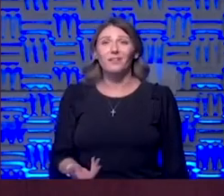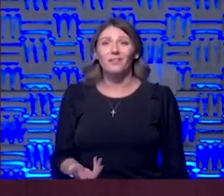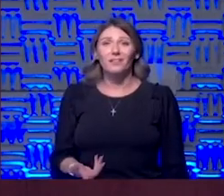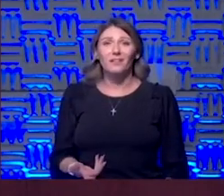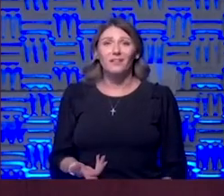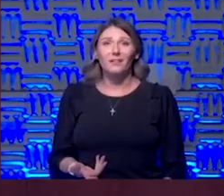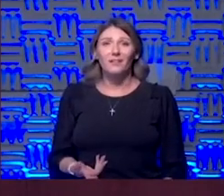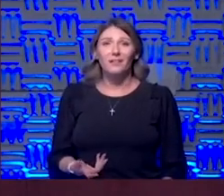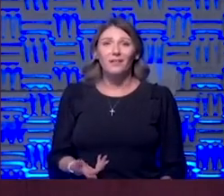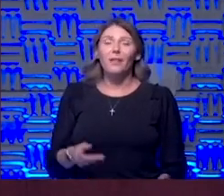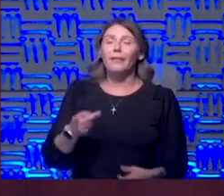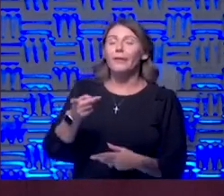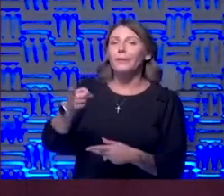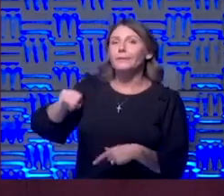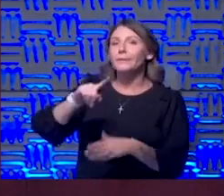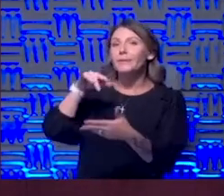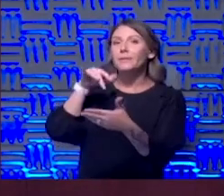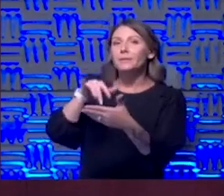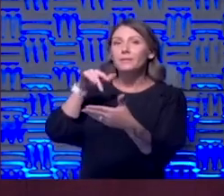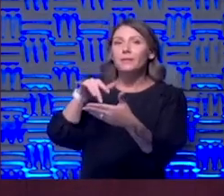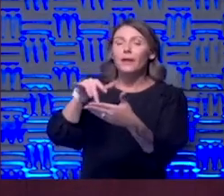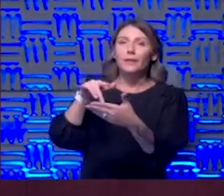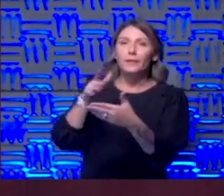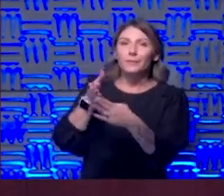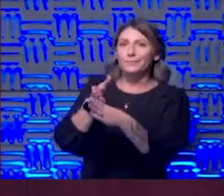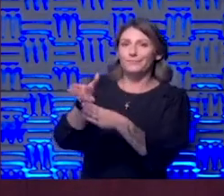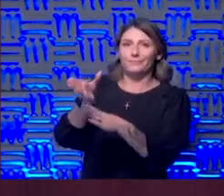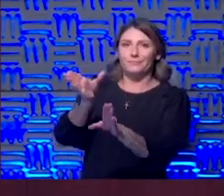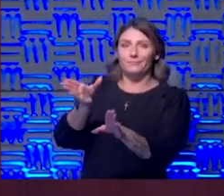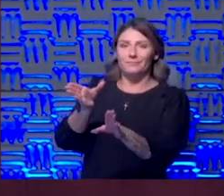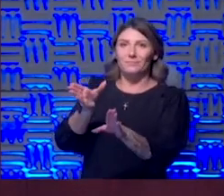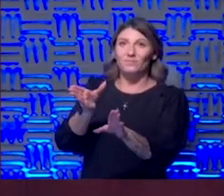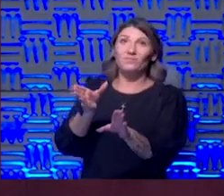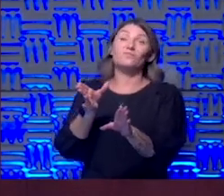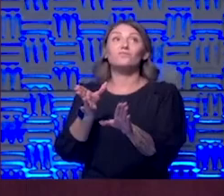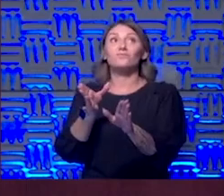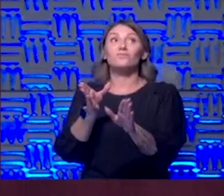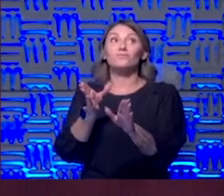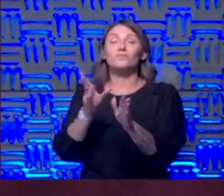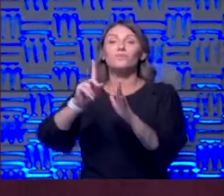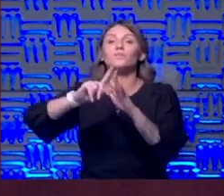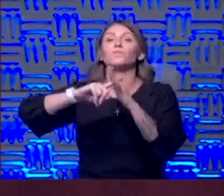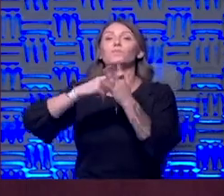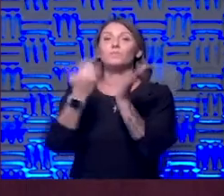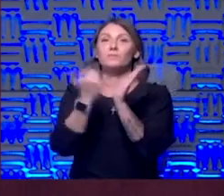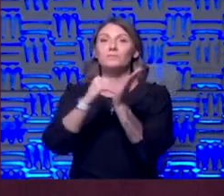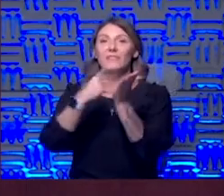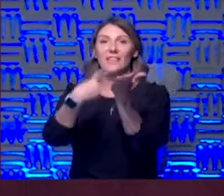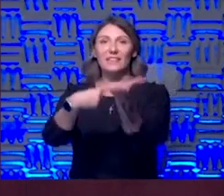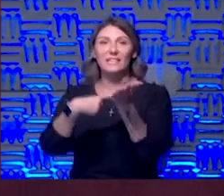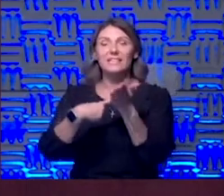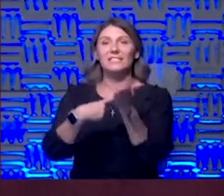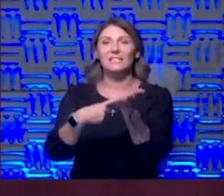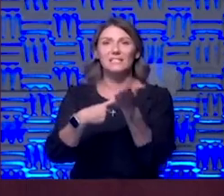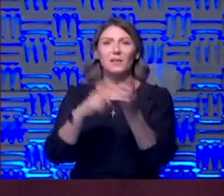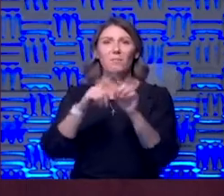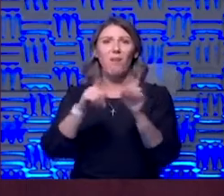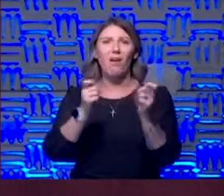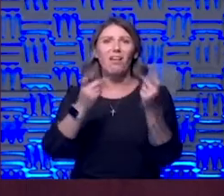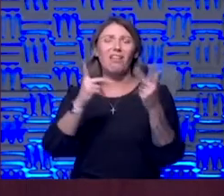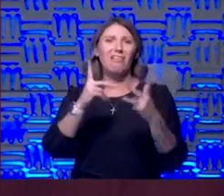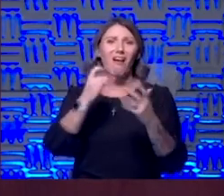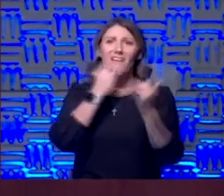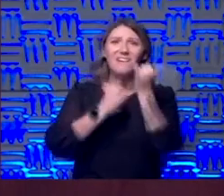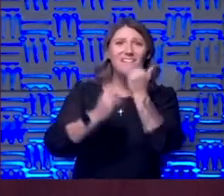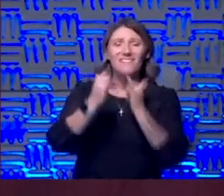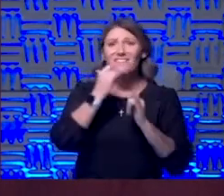a retrospective study that like sort of re-initiated this discussion but there are lots of laws all the